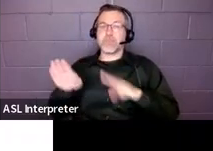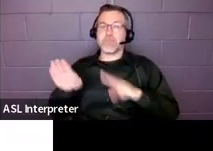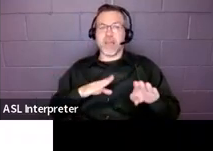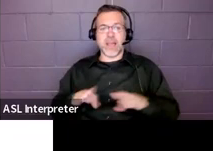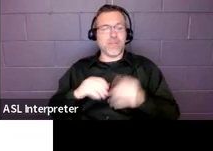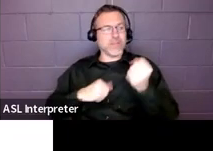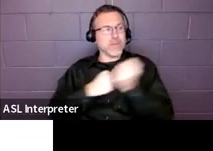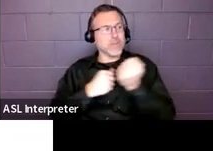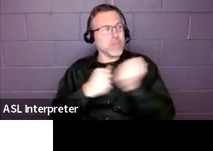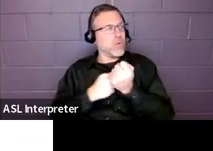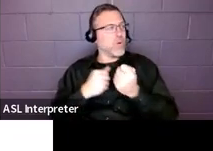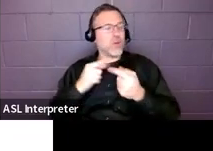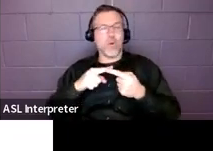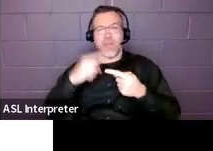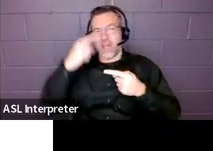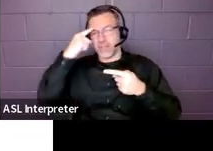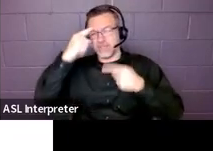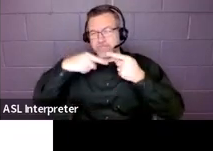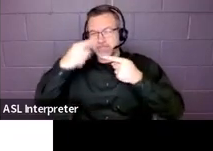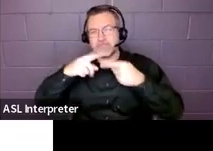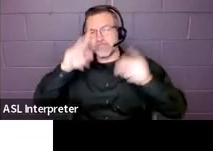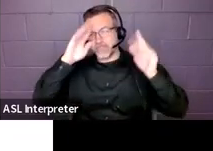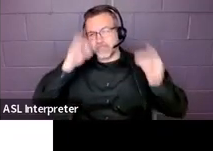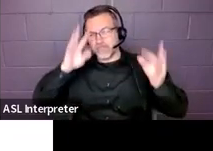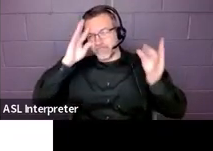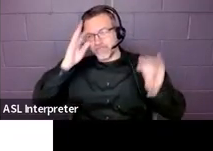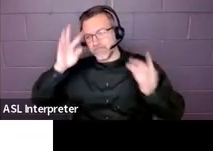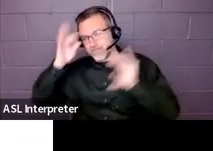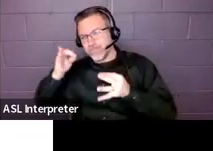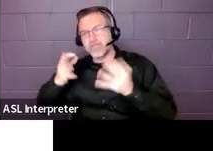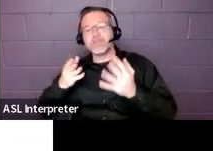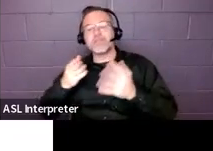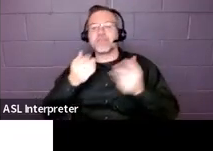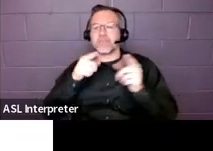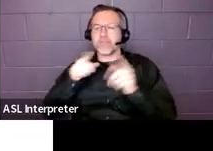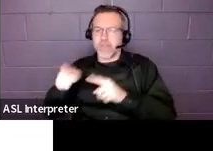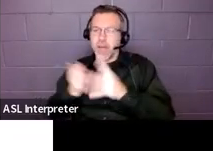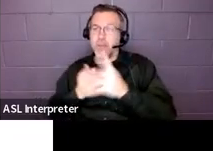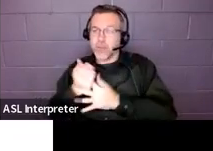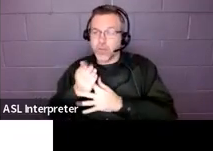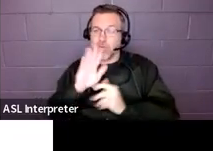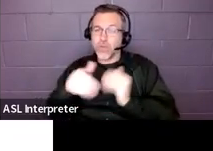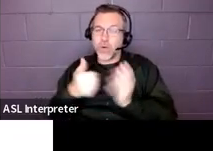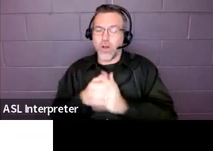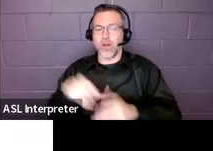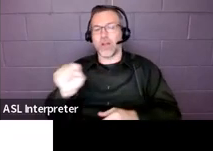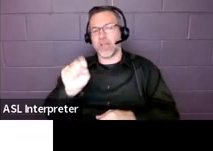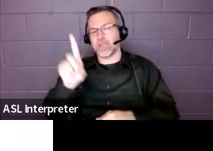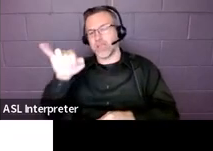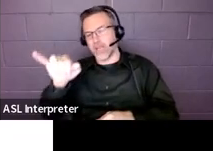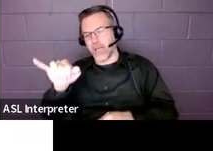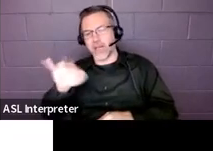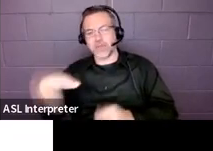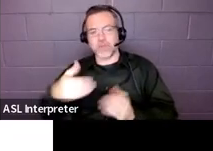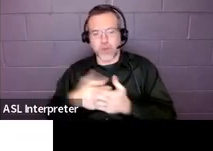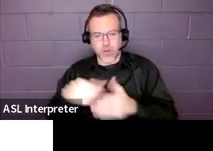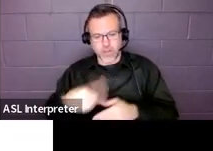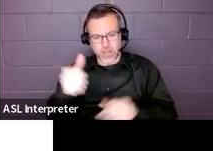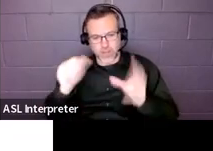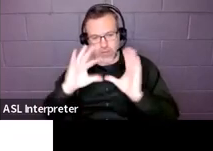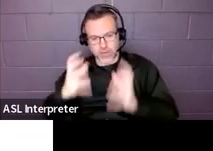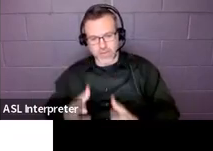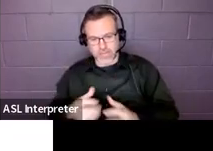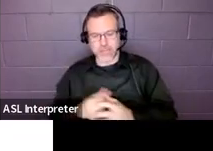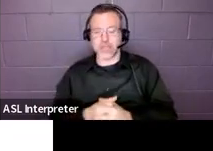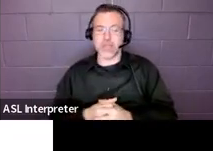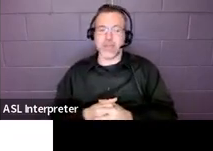executive functioning work is happening through all of the other SDIs. They're happening through all the other classes. So this is